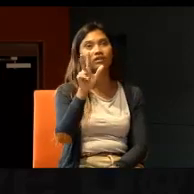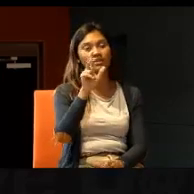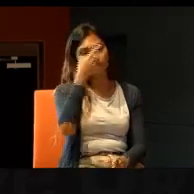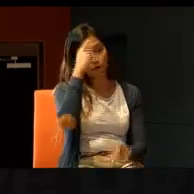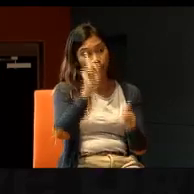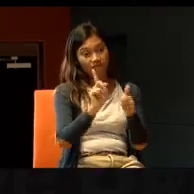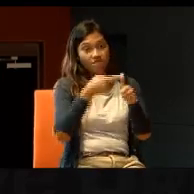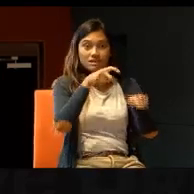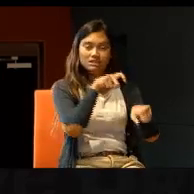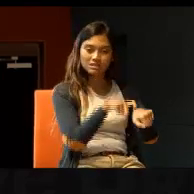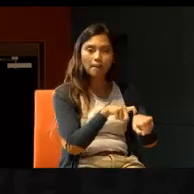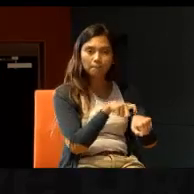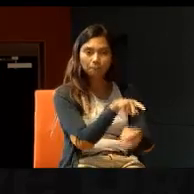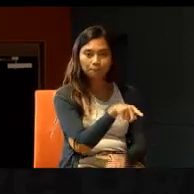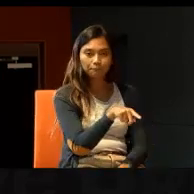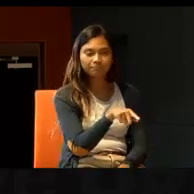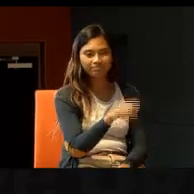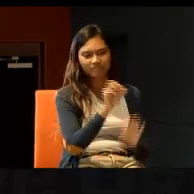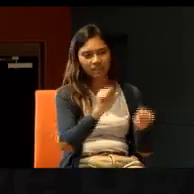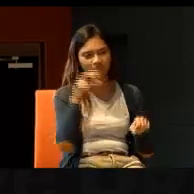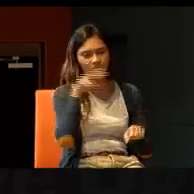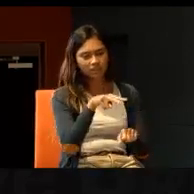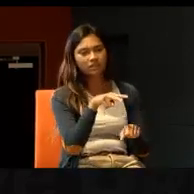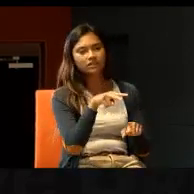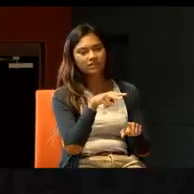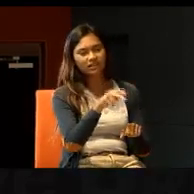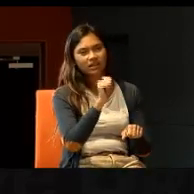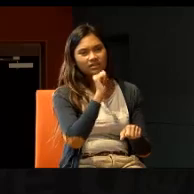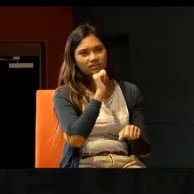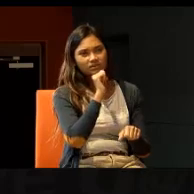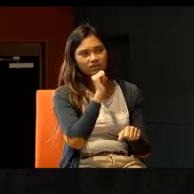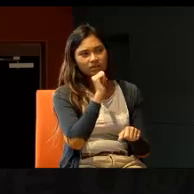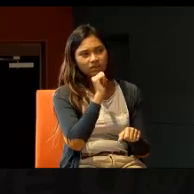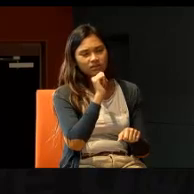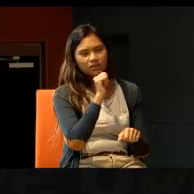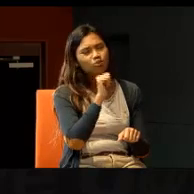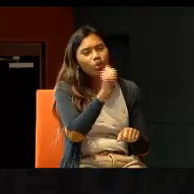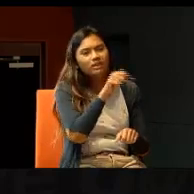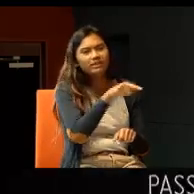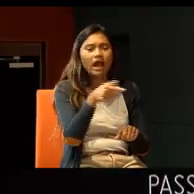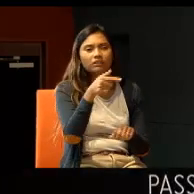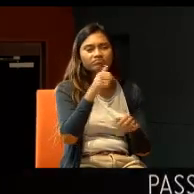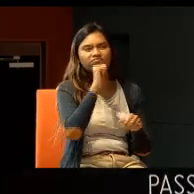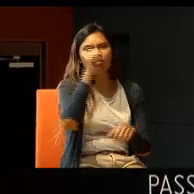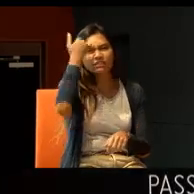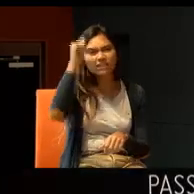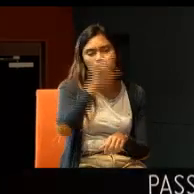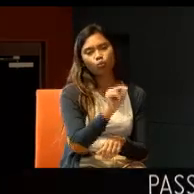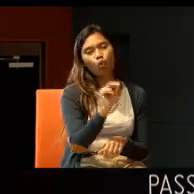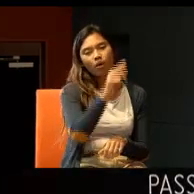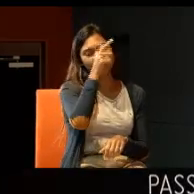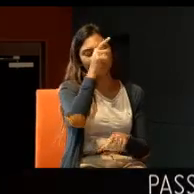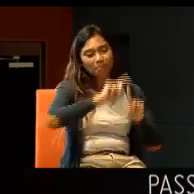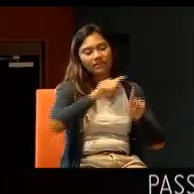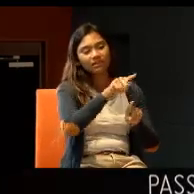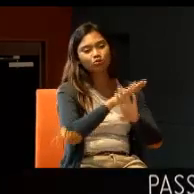And that, you can see, they are not, they are intelligent, it's just that, they never had a chance, to attend school, because of their deafness. So when